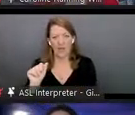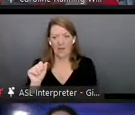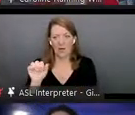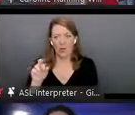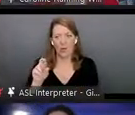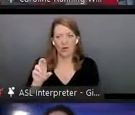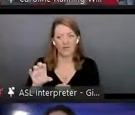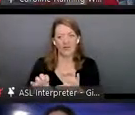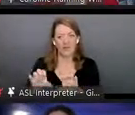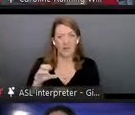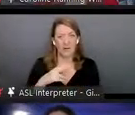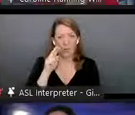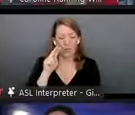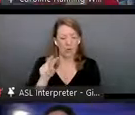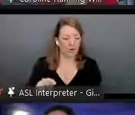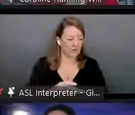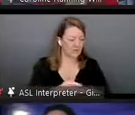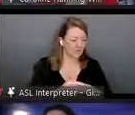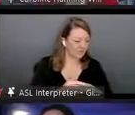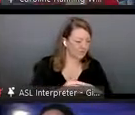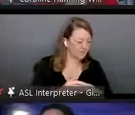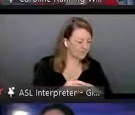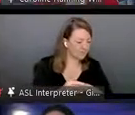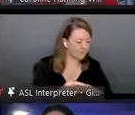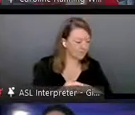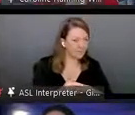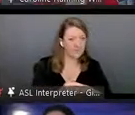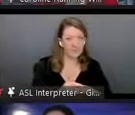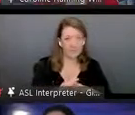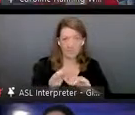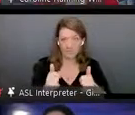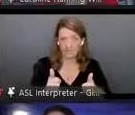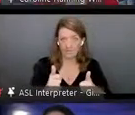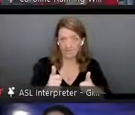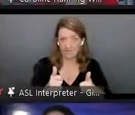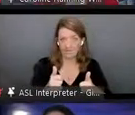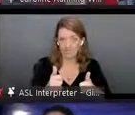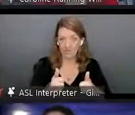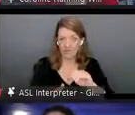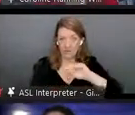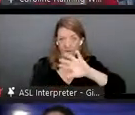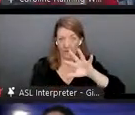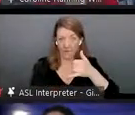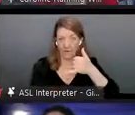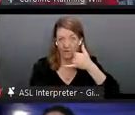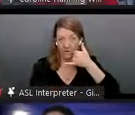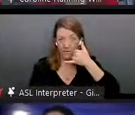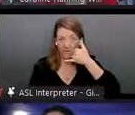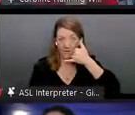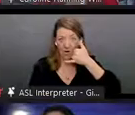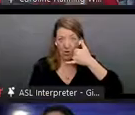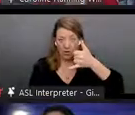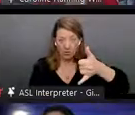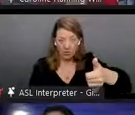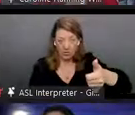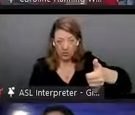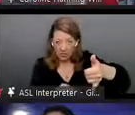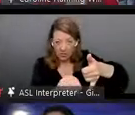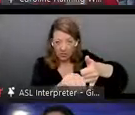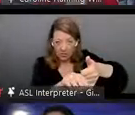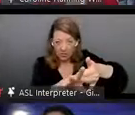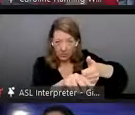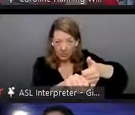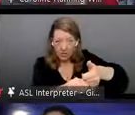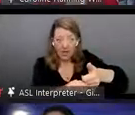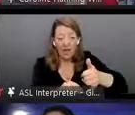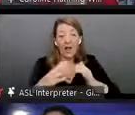that okay so now that everyone got it on their phone you'll notice at the top of the app that there's sort of this little icon here